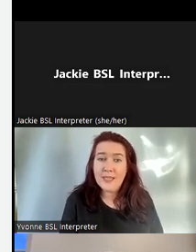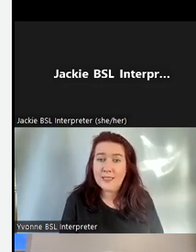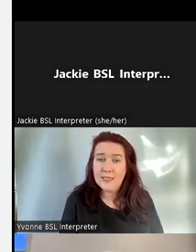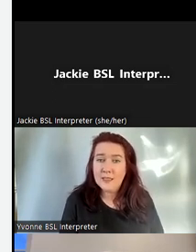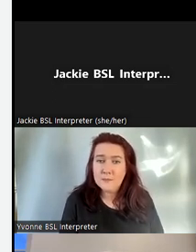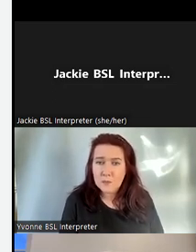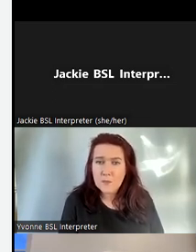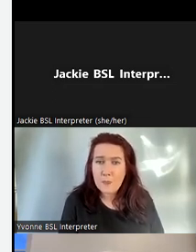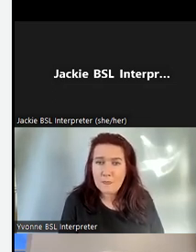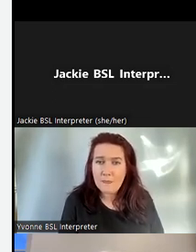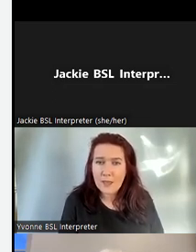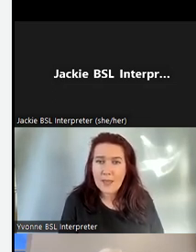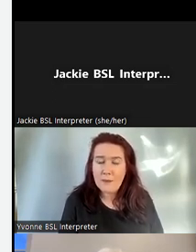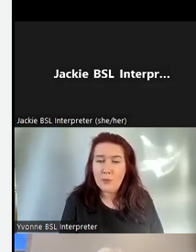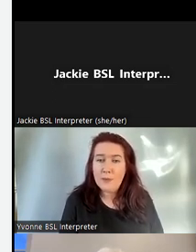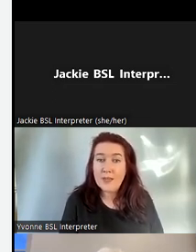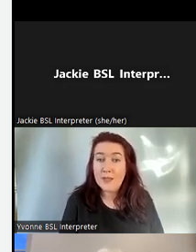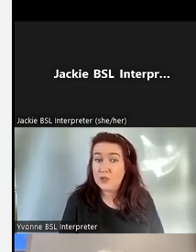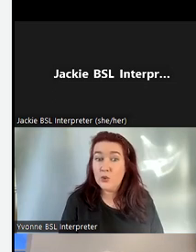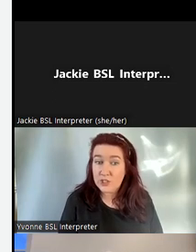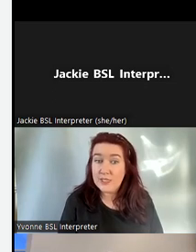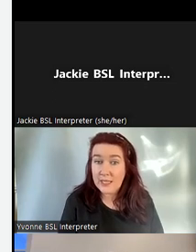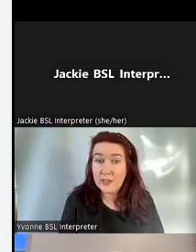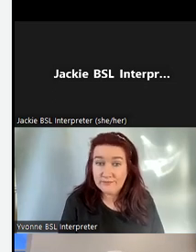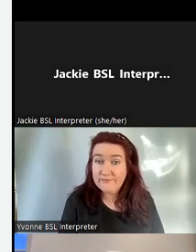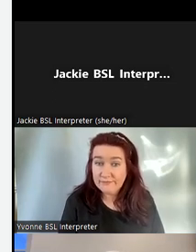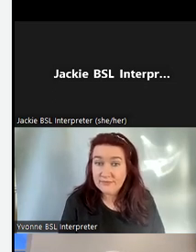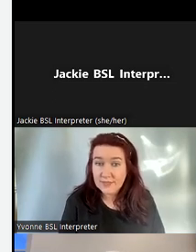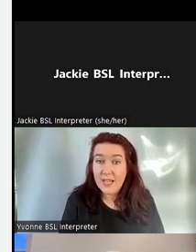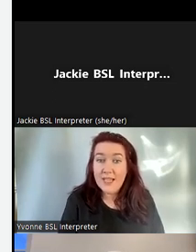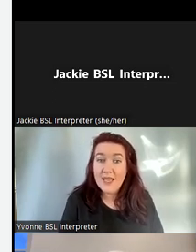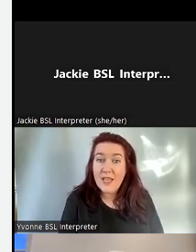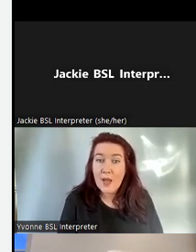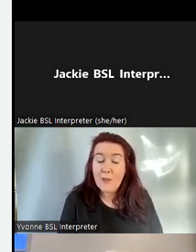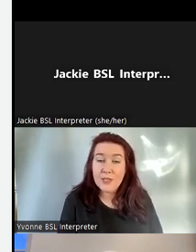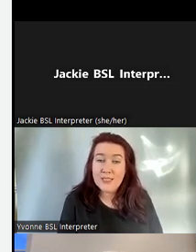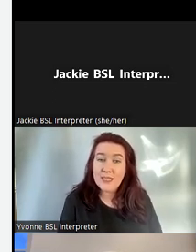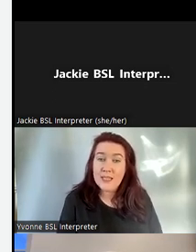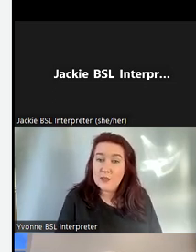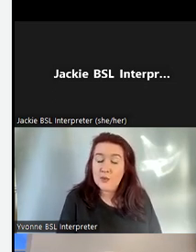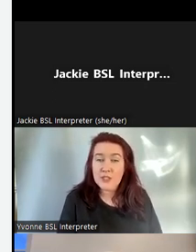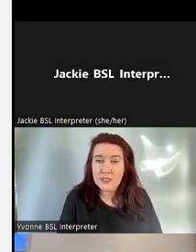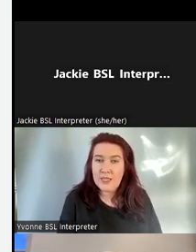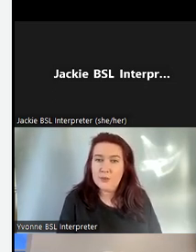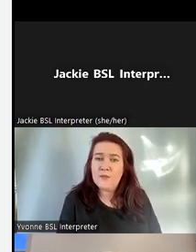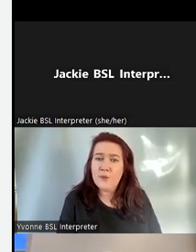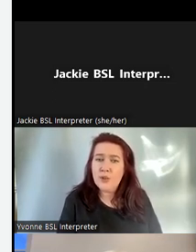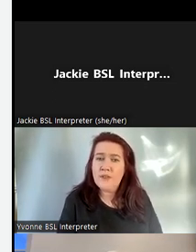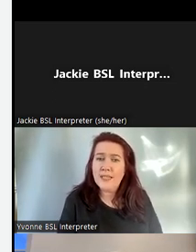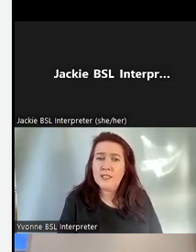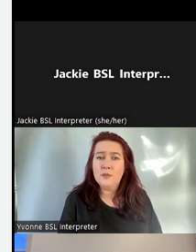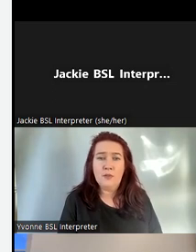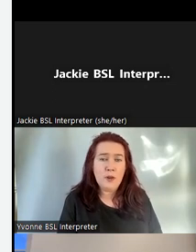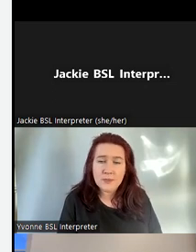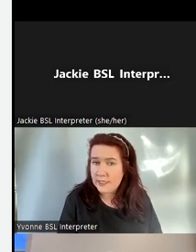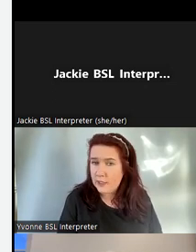surprised and we were in a storage container and we could see this storage container was full